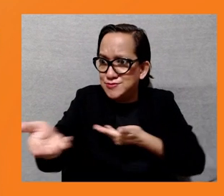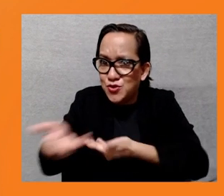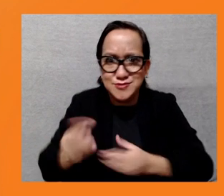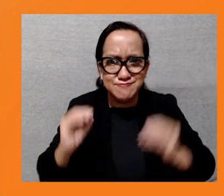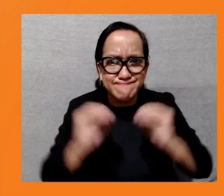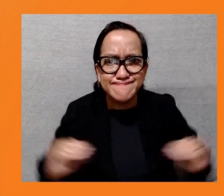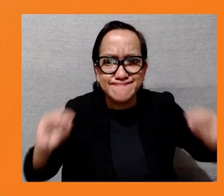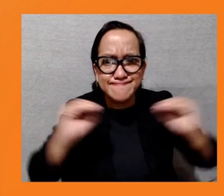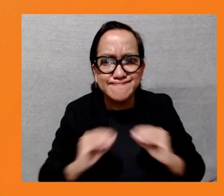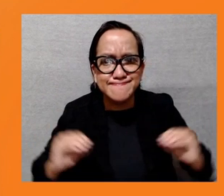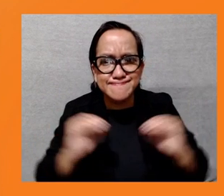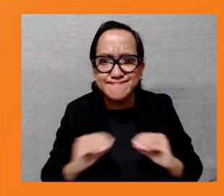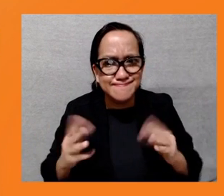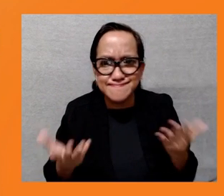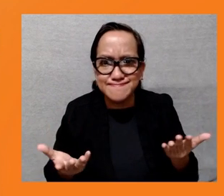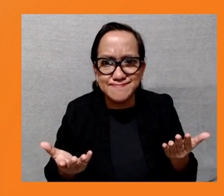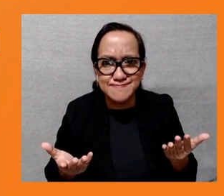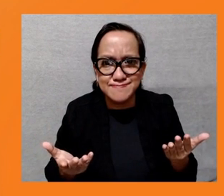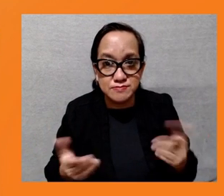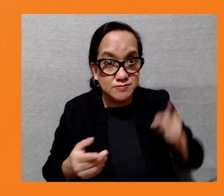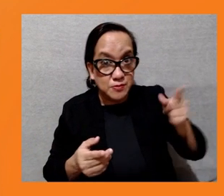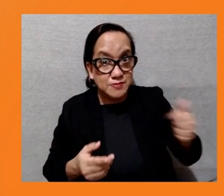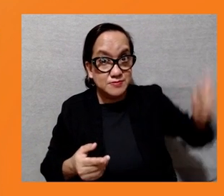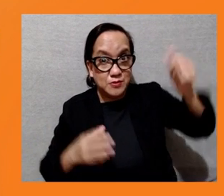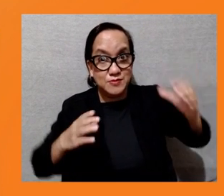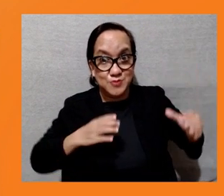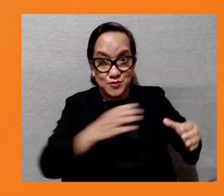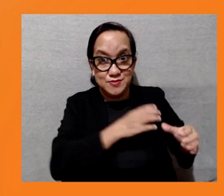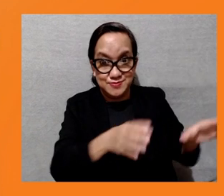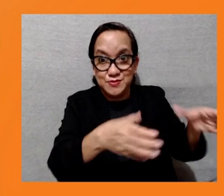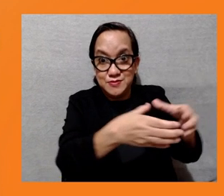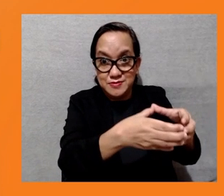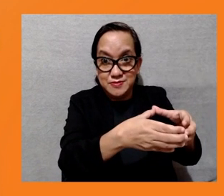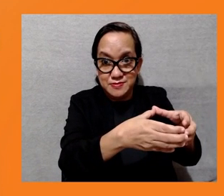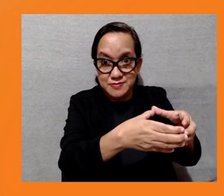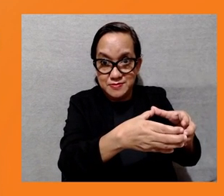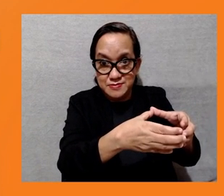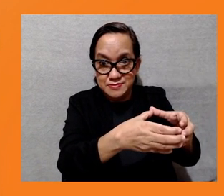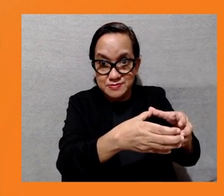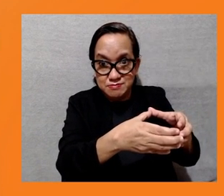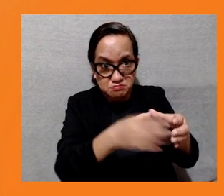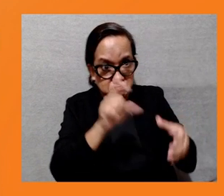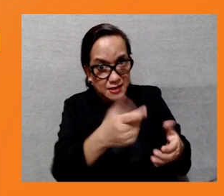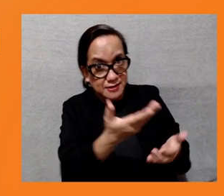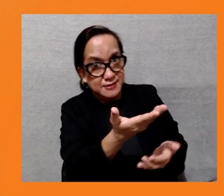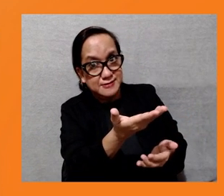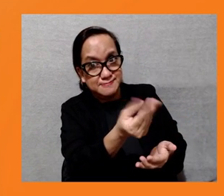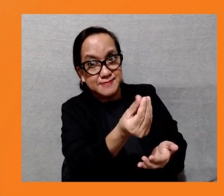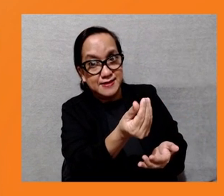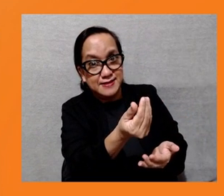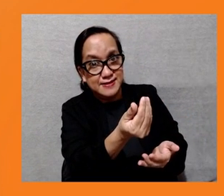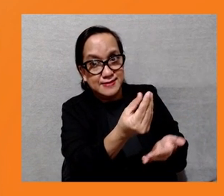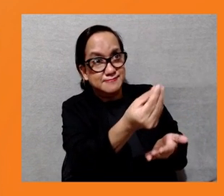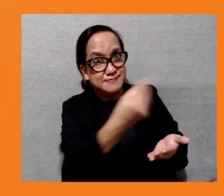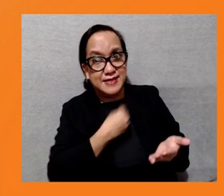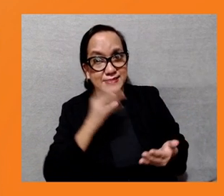won't take money from the THL, then they will lose both money and the land. So, there is still